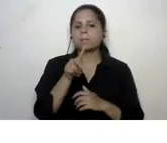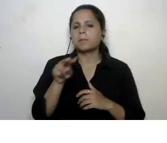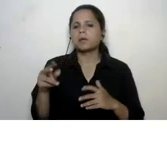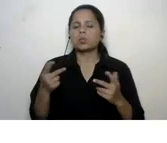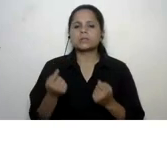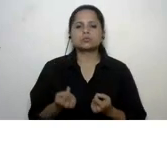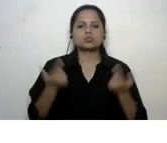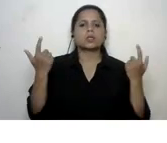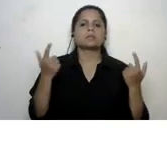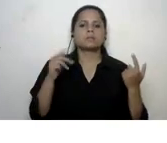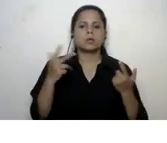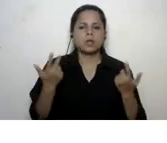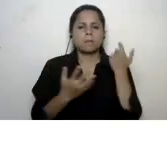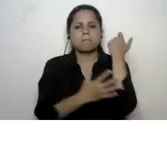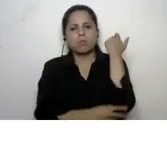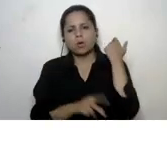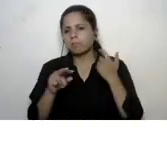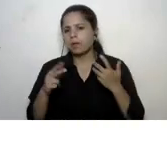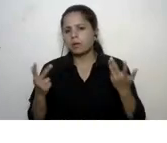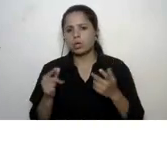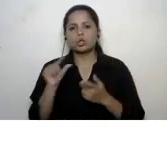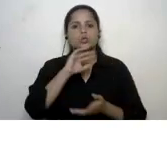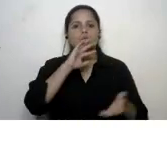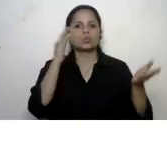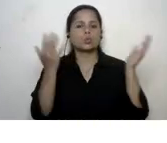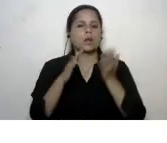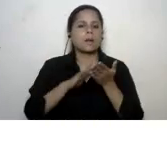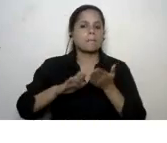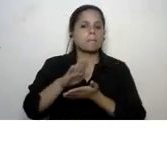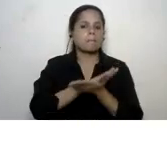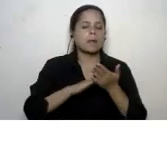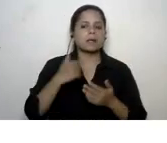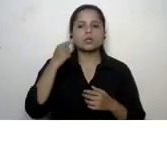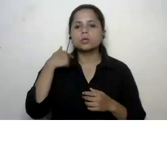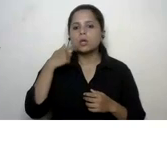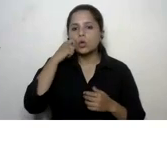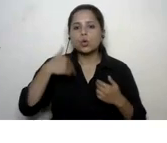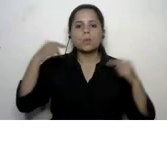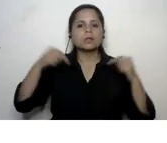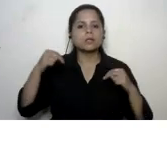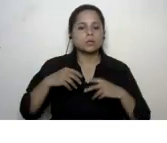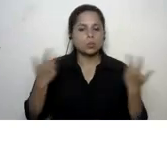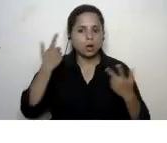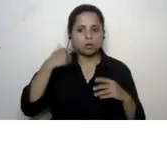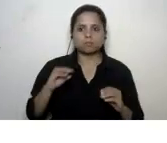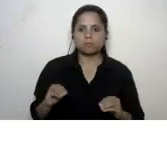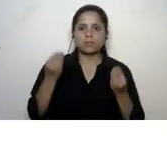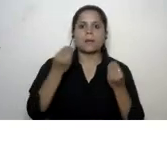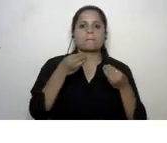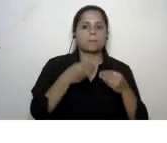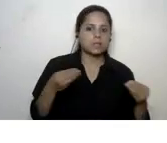rich to be poor what are the universal basic human needs for well-being material or non-material